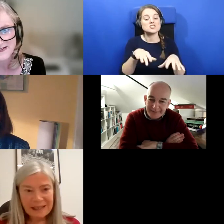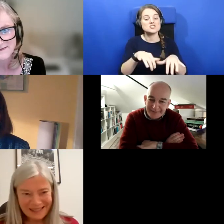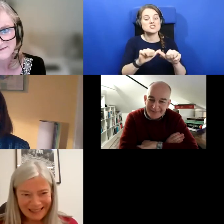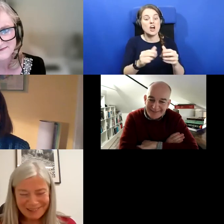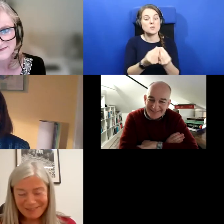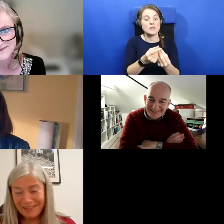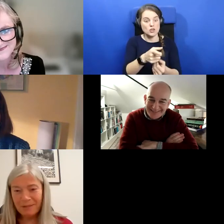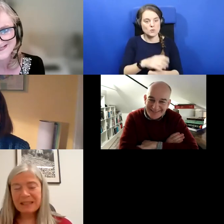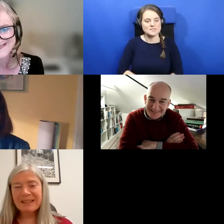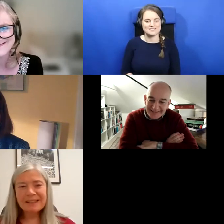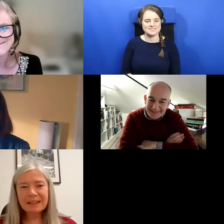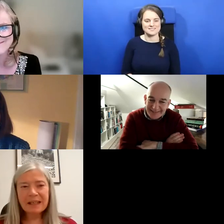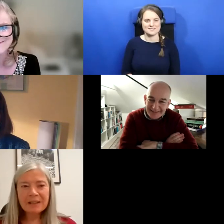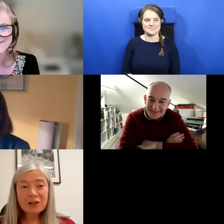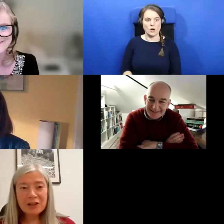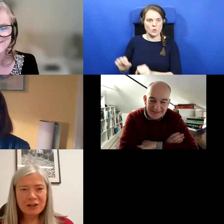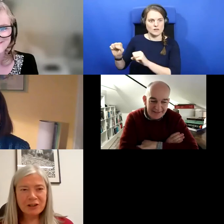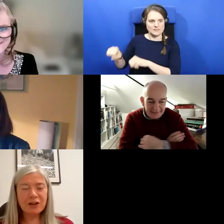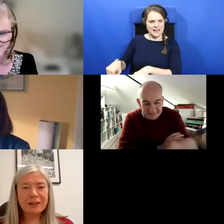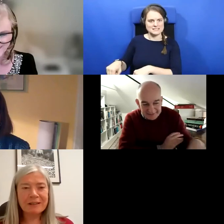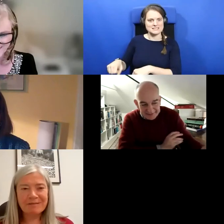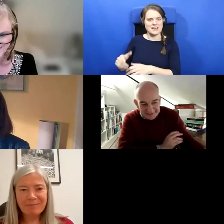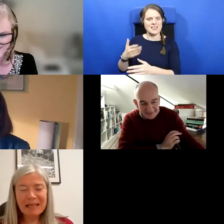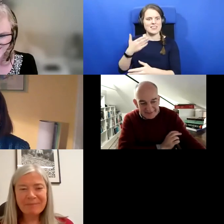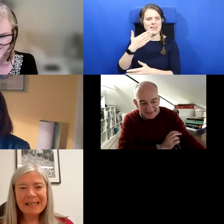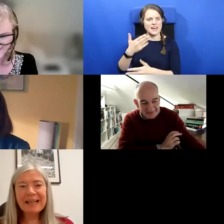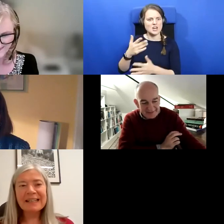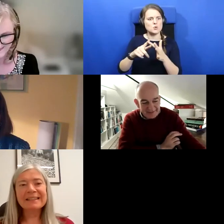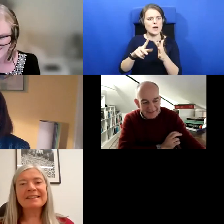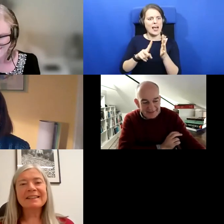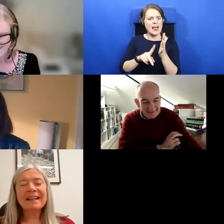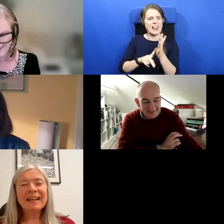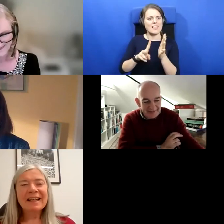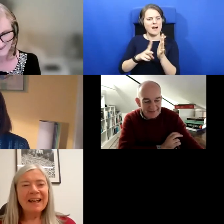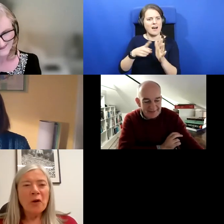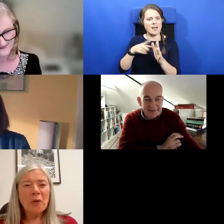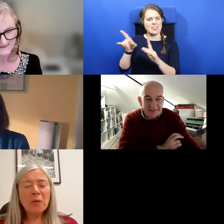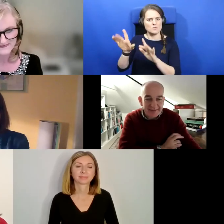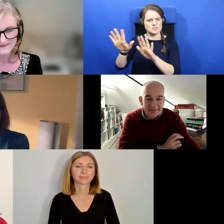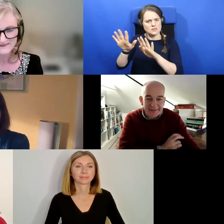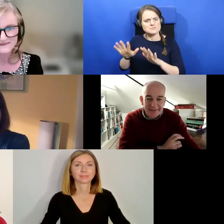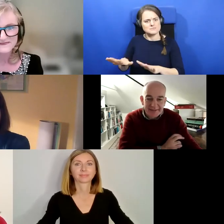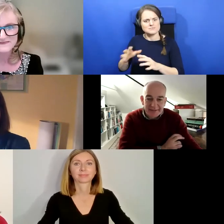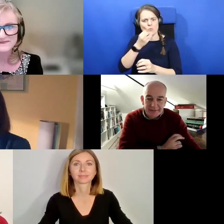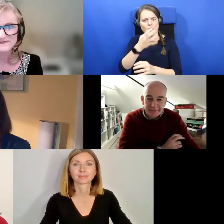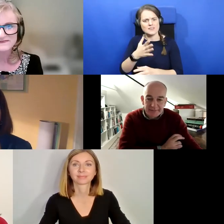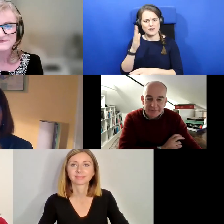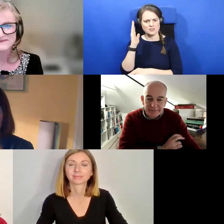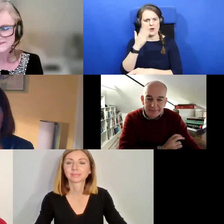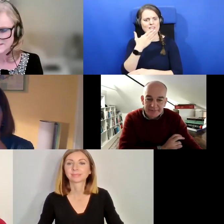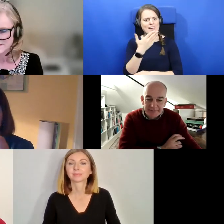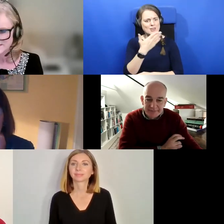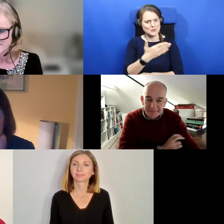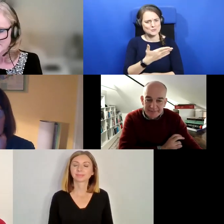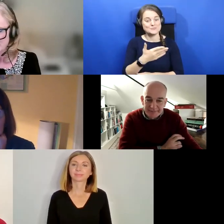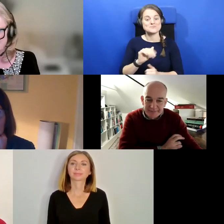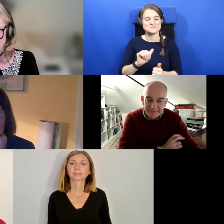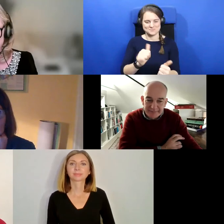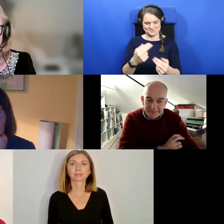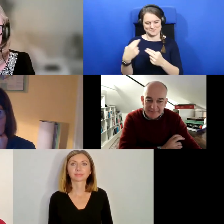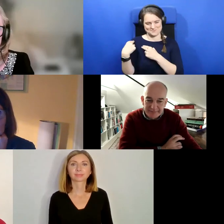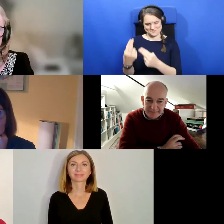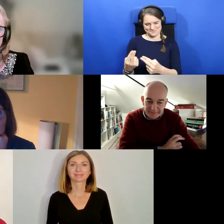Well, yes, Elva, that was a glorious talk and many, many thanks. When I was listening to I was asking myself